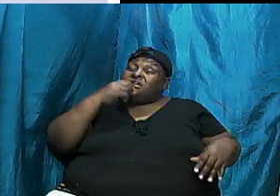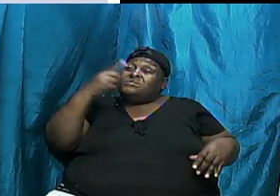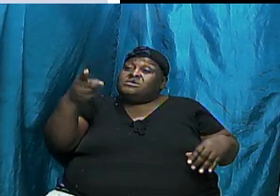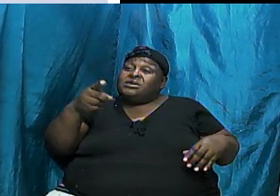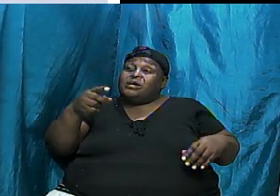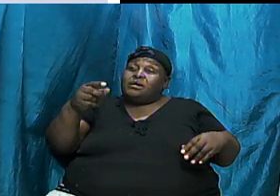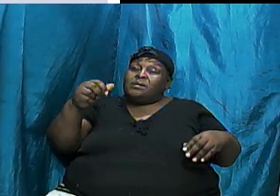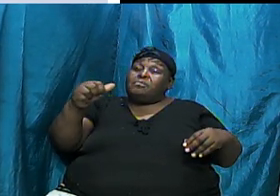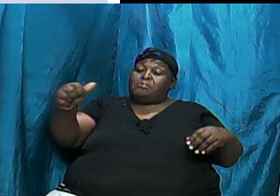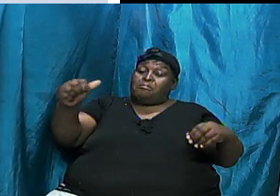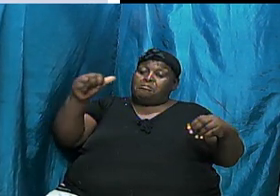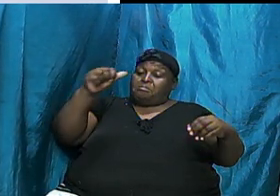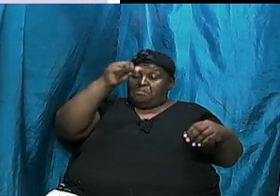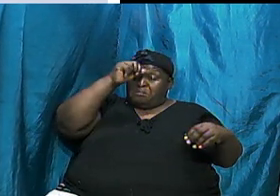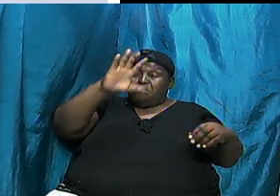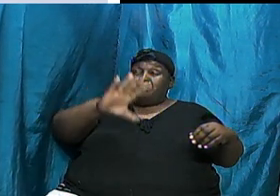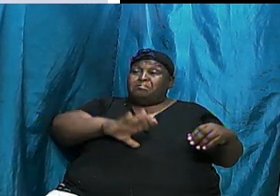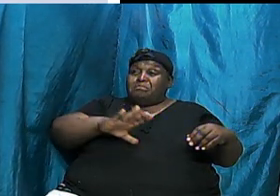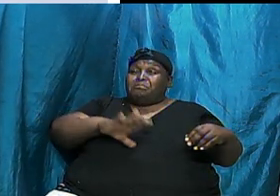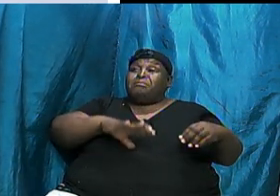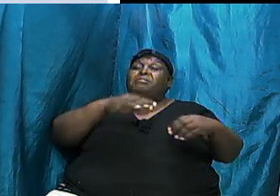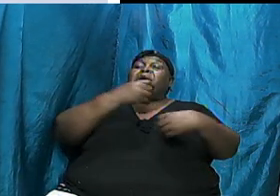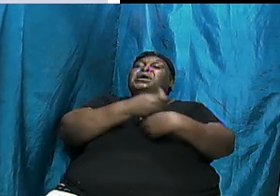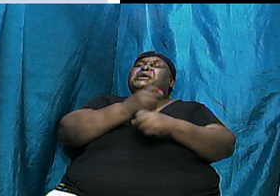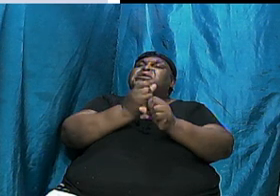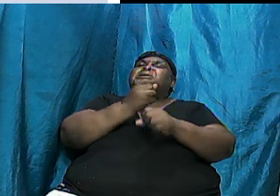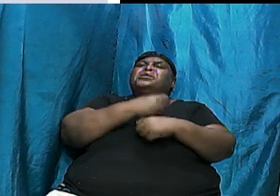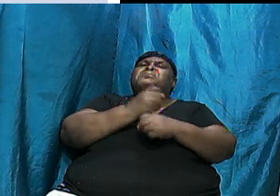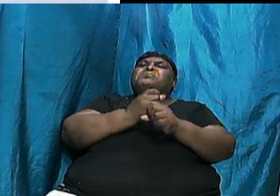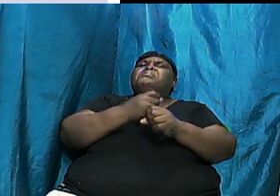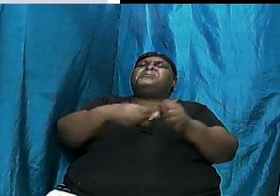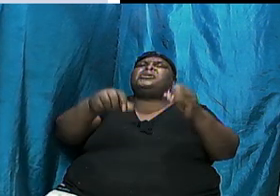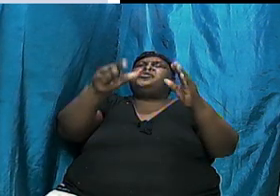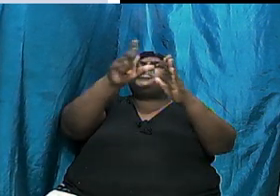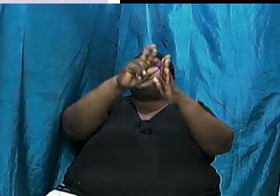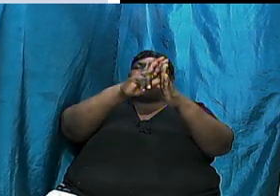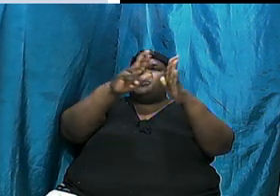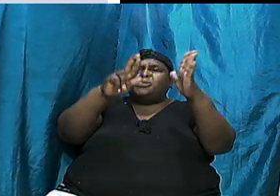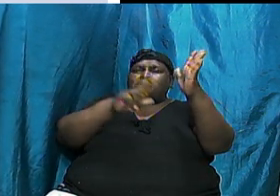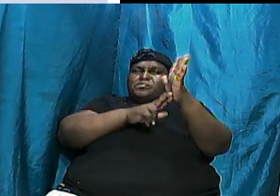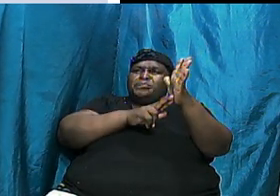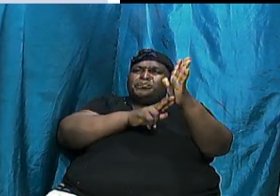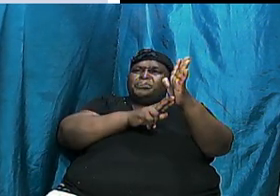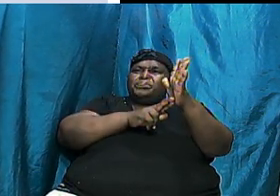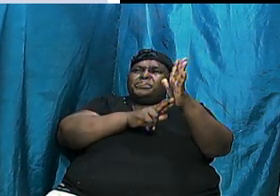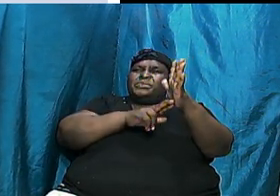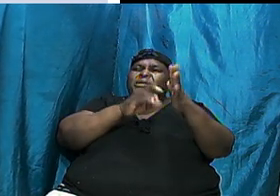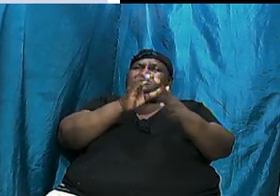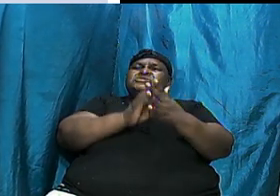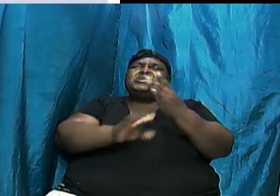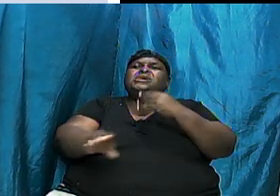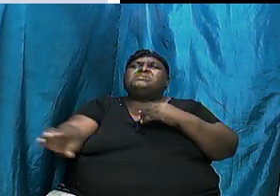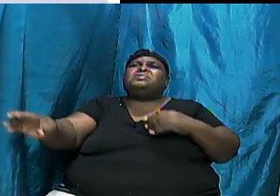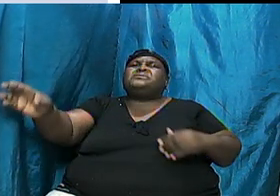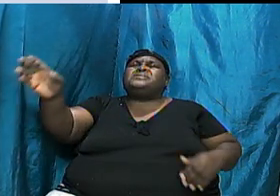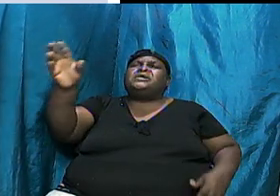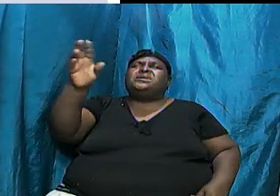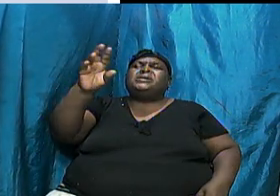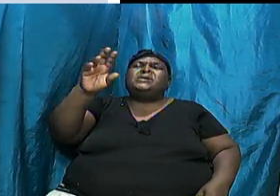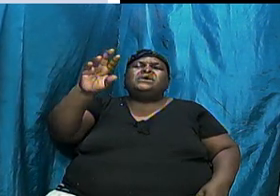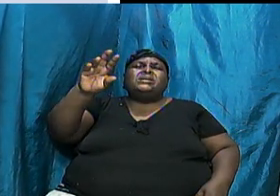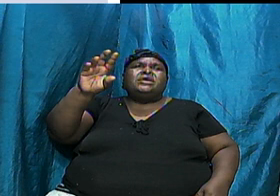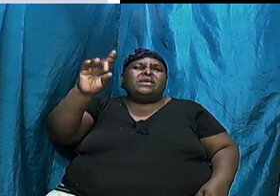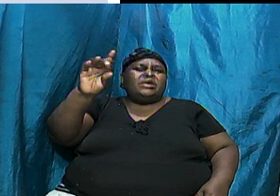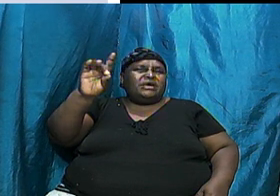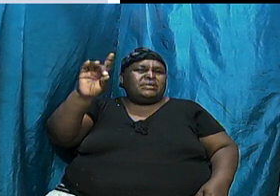man-made civilization. As we go over into chapters 10 and 11, it speaks about the